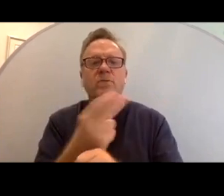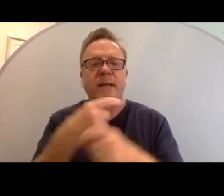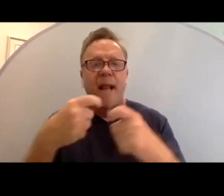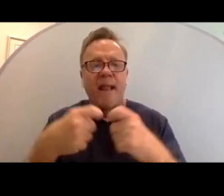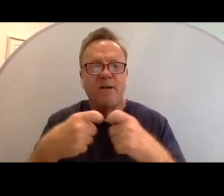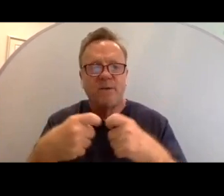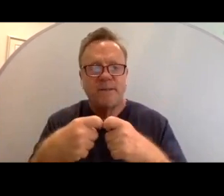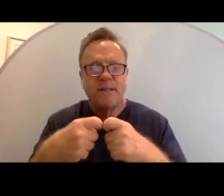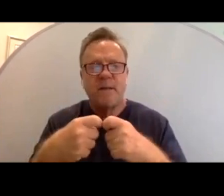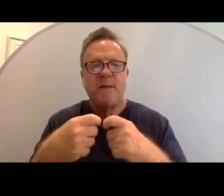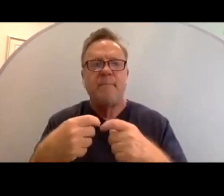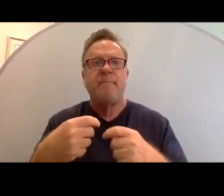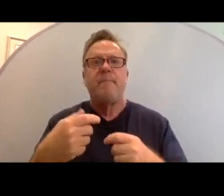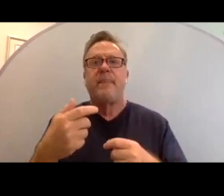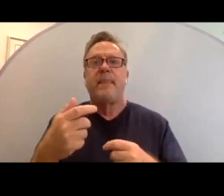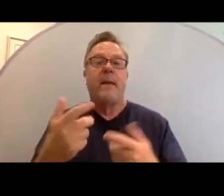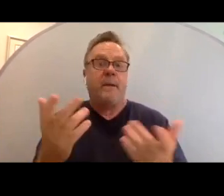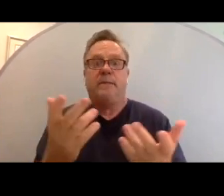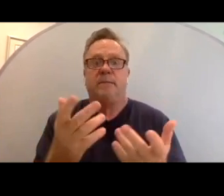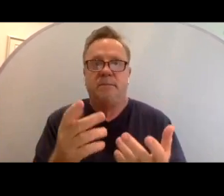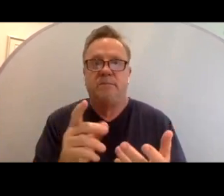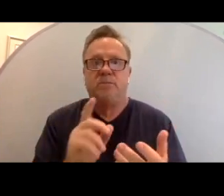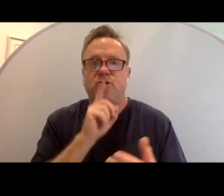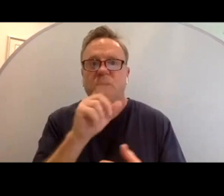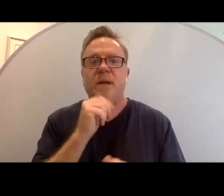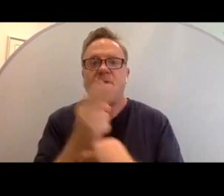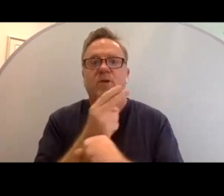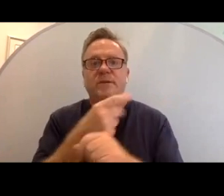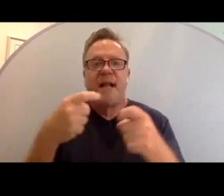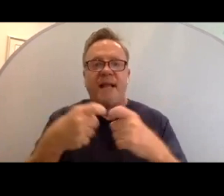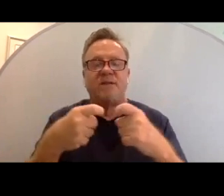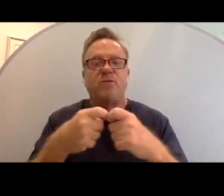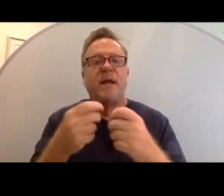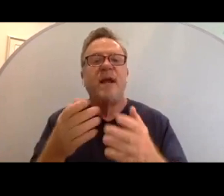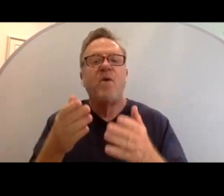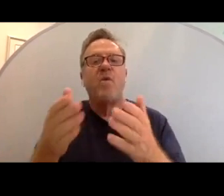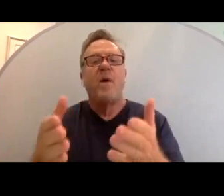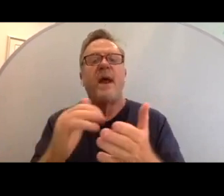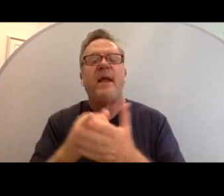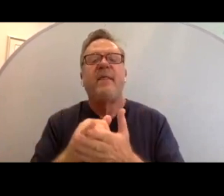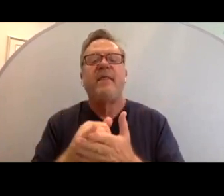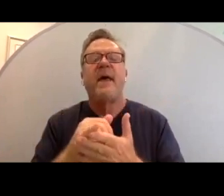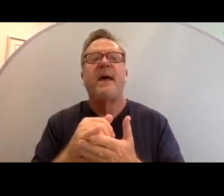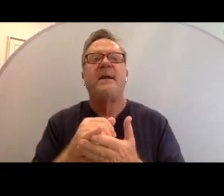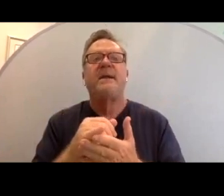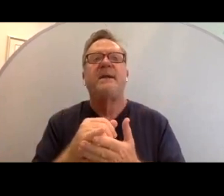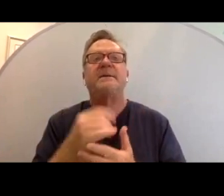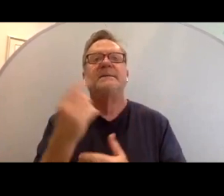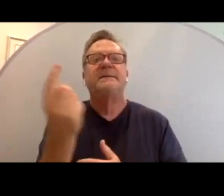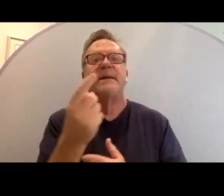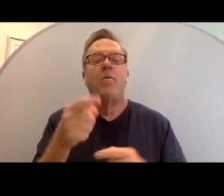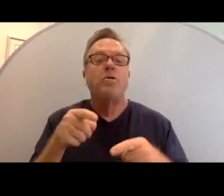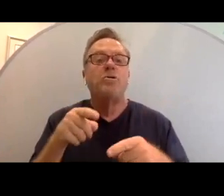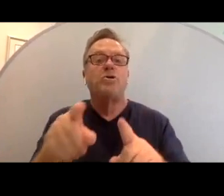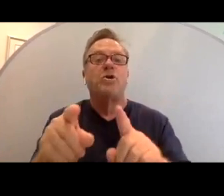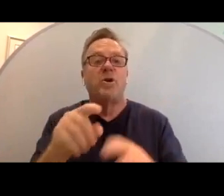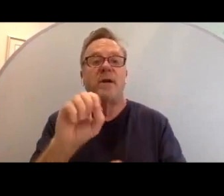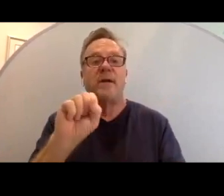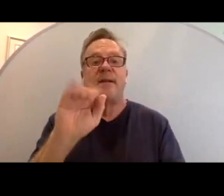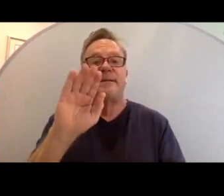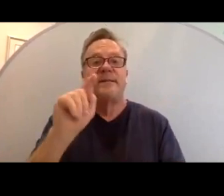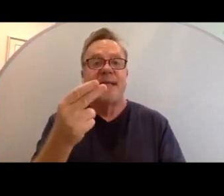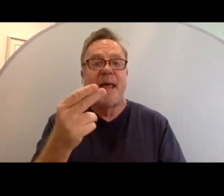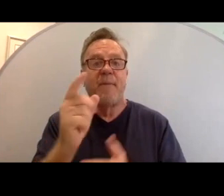Not, at the very least, not using electricity in such a way that one, during the Sabbath hours,